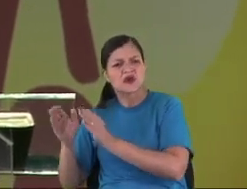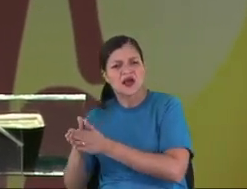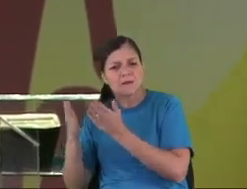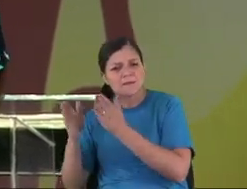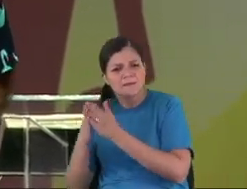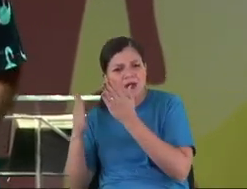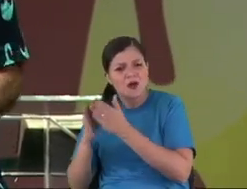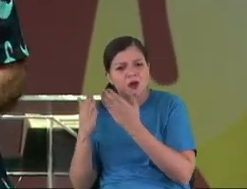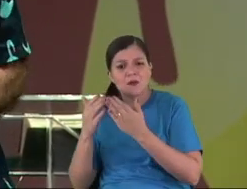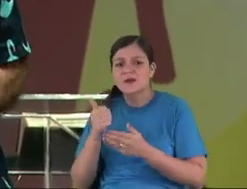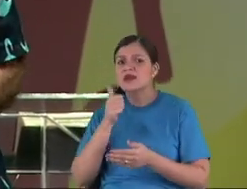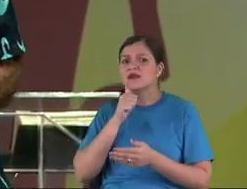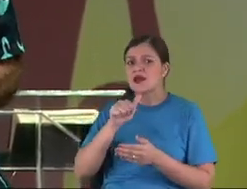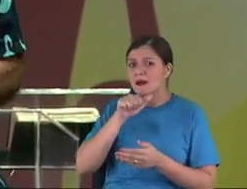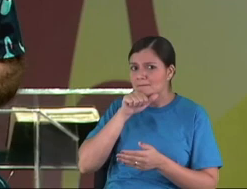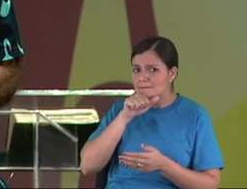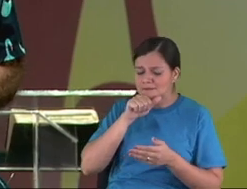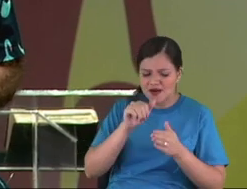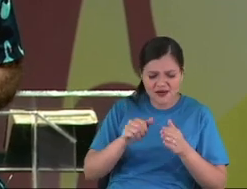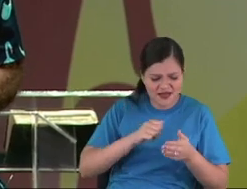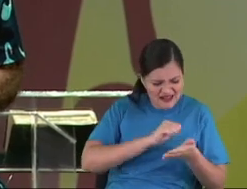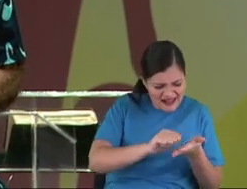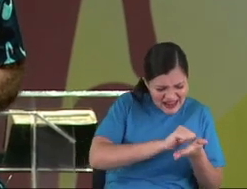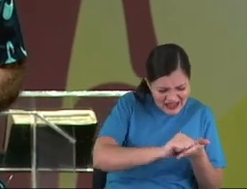His mom used to be laundry